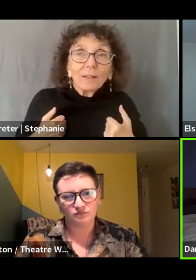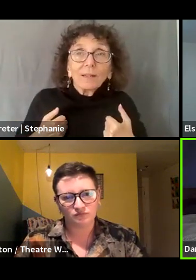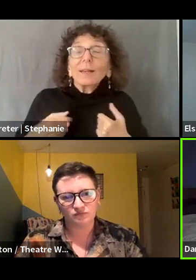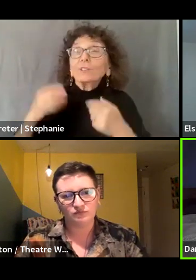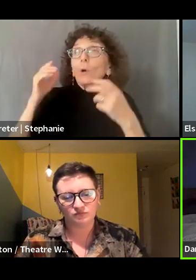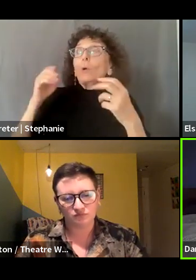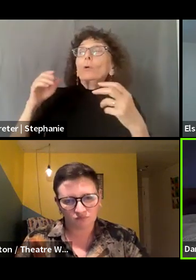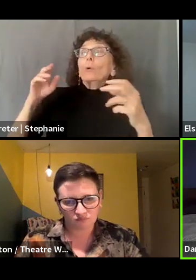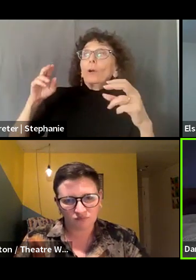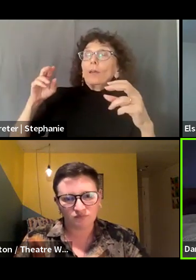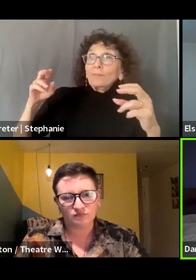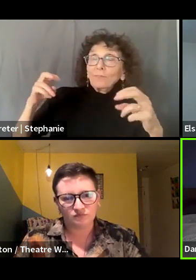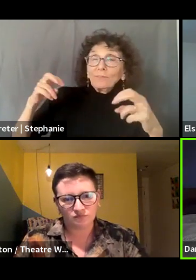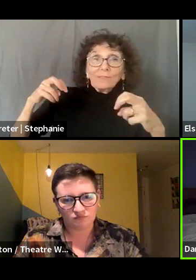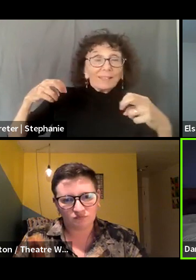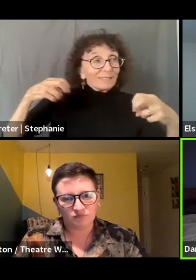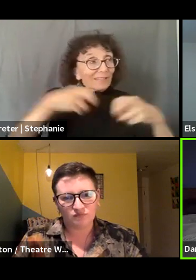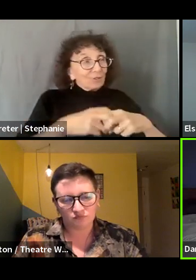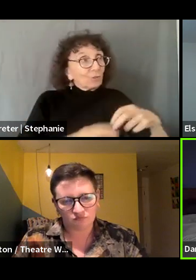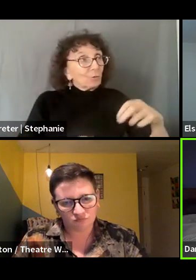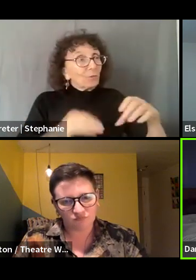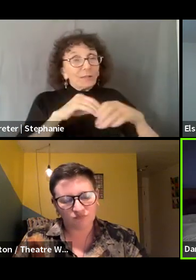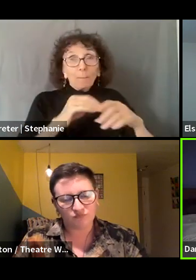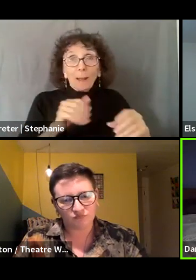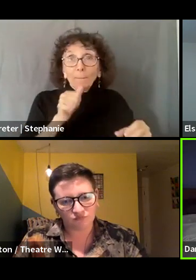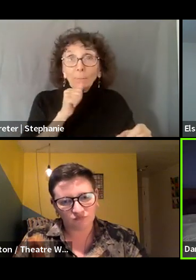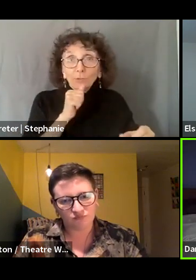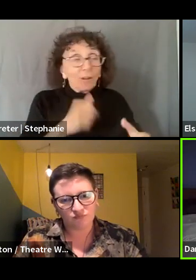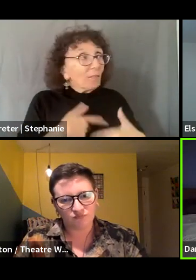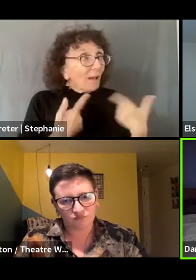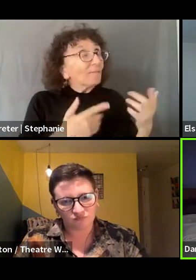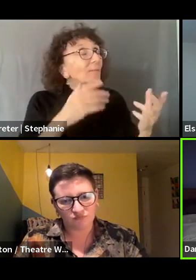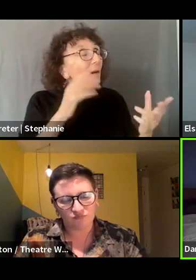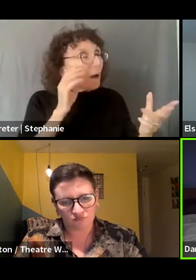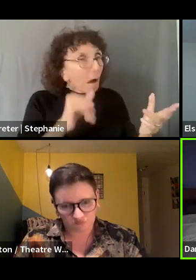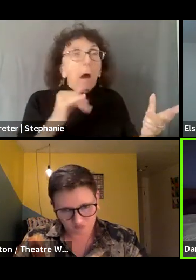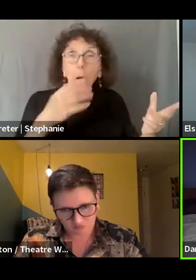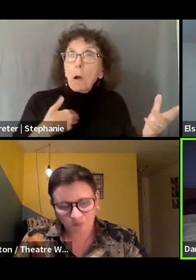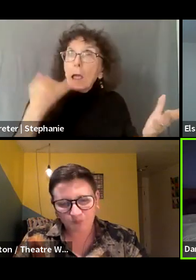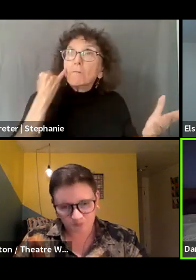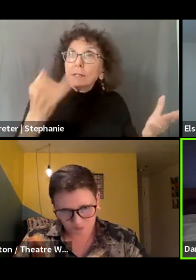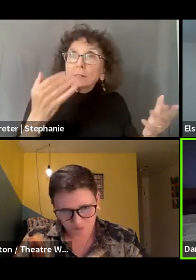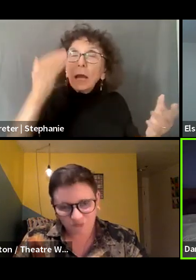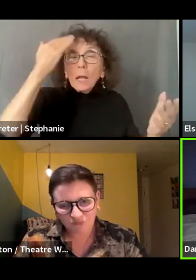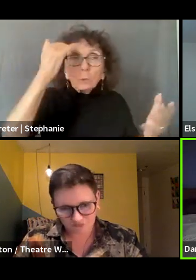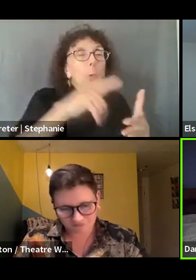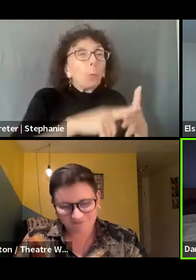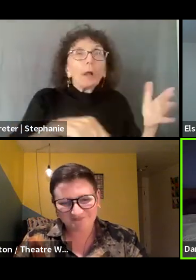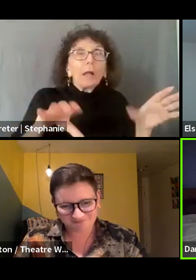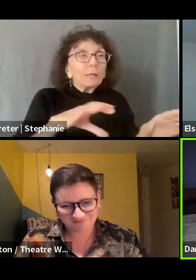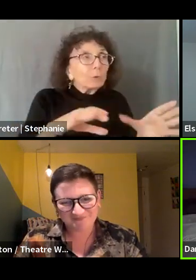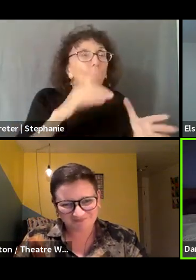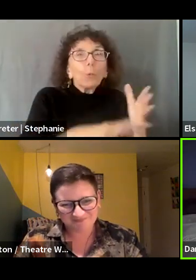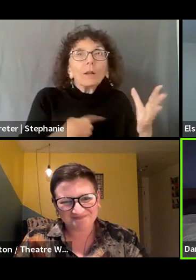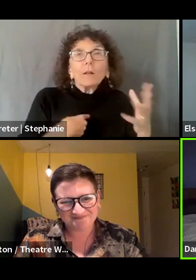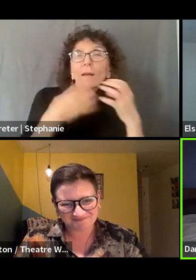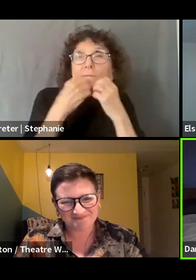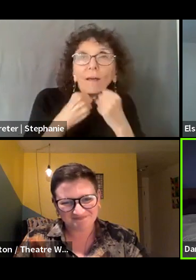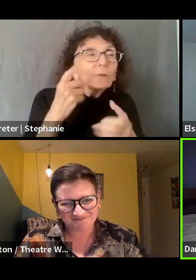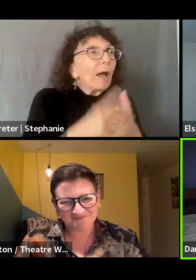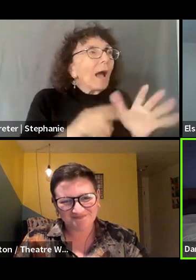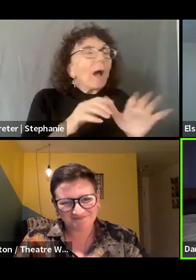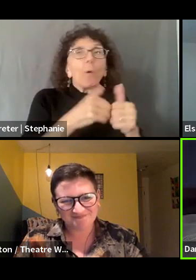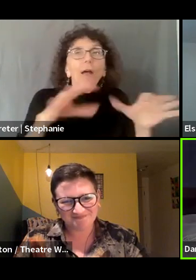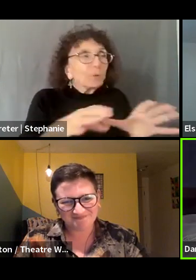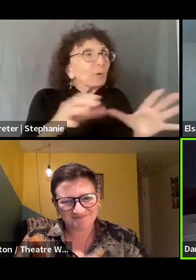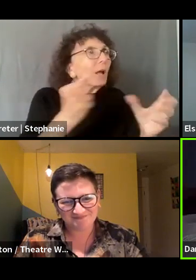we face in our personal lives and how do we think about applying some of those basic ideas, values, practices to our workplaces,